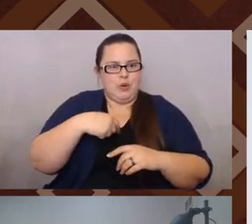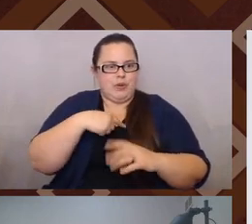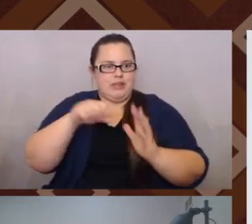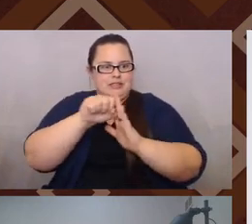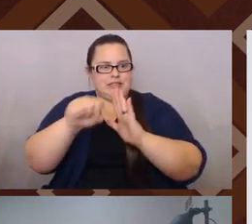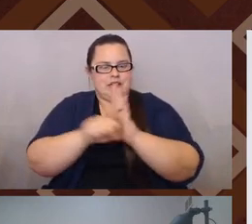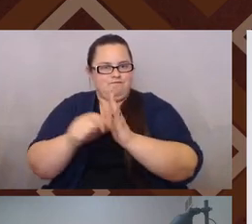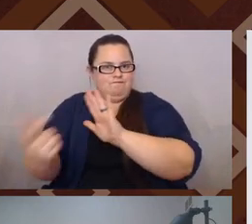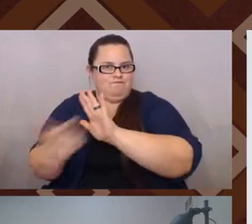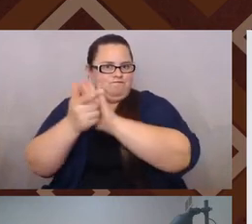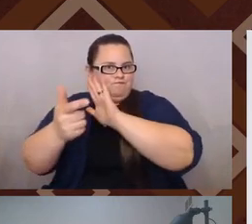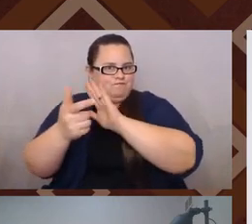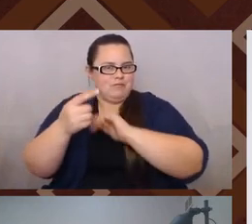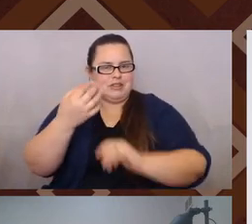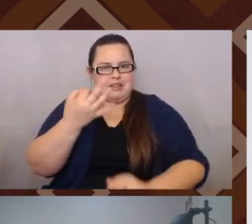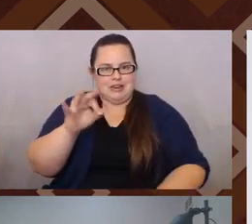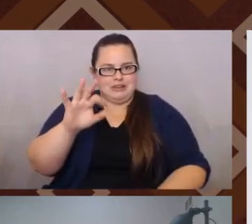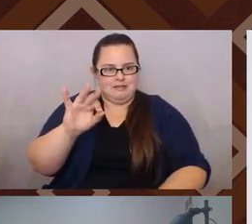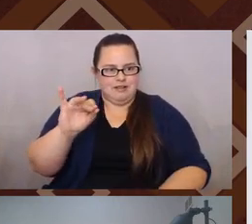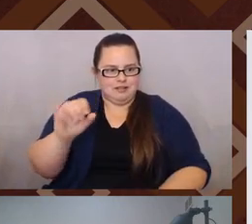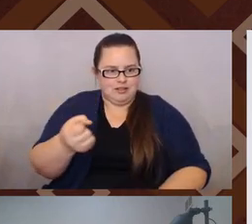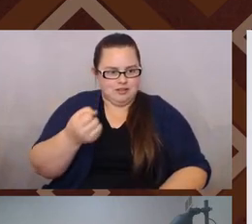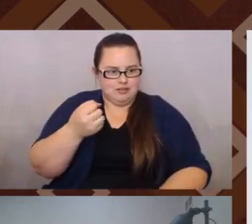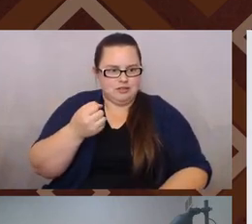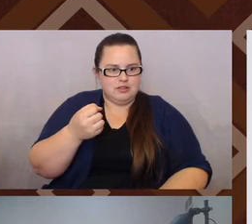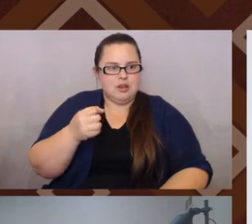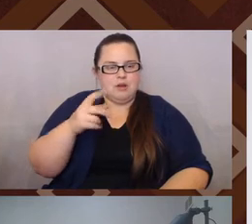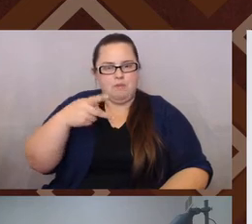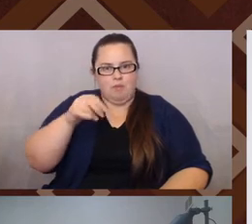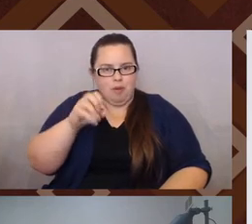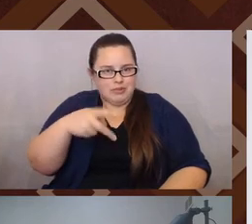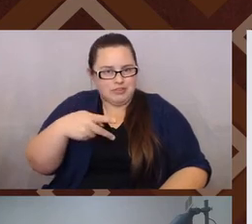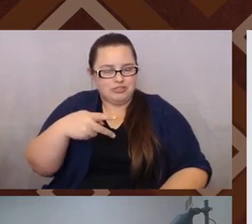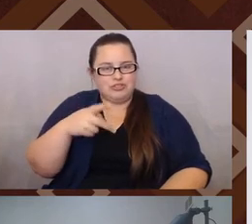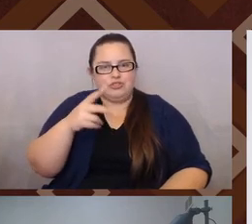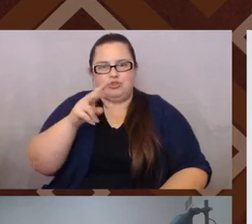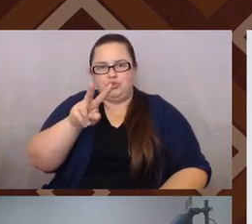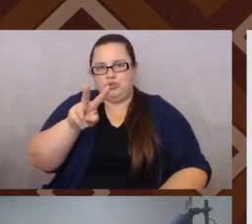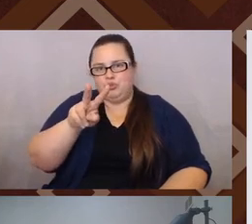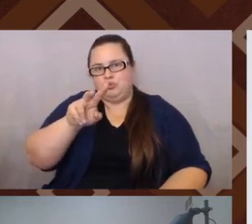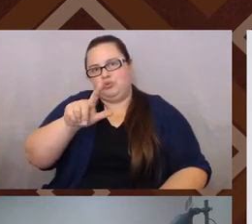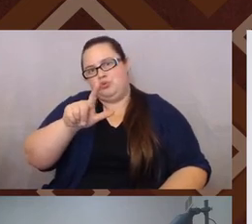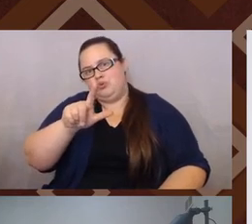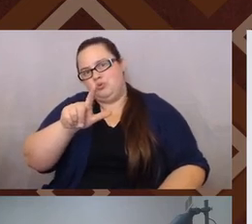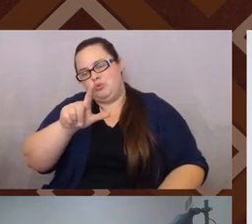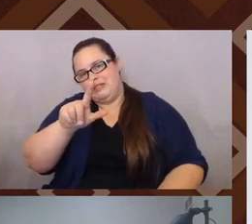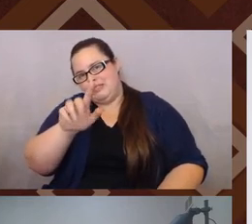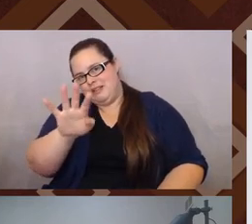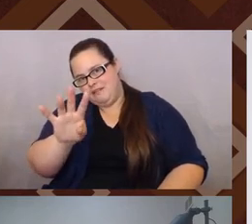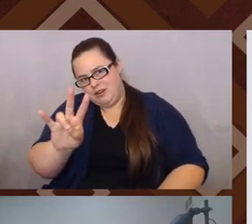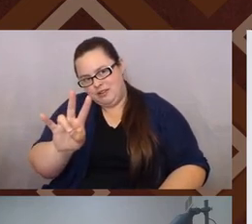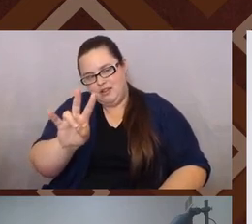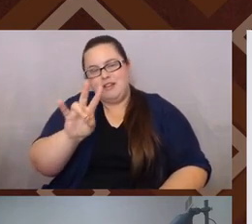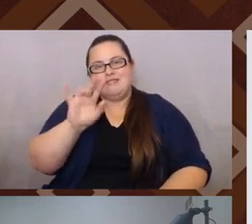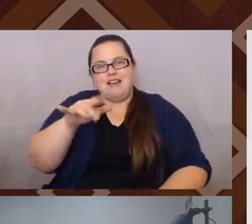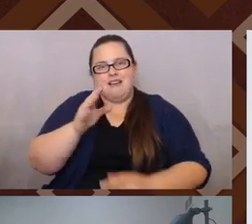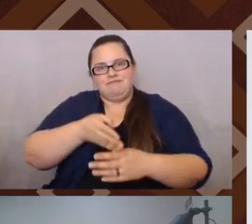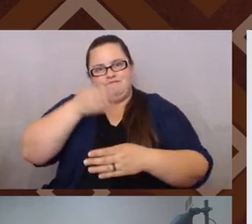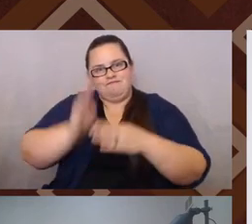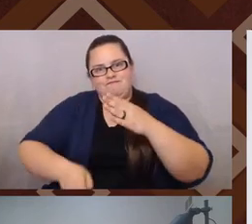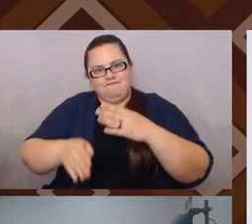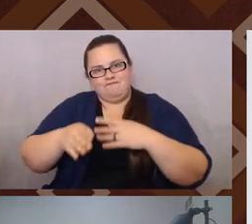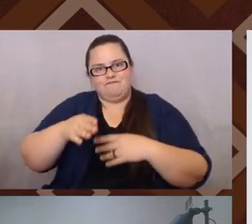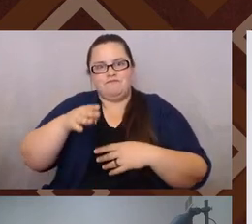outlawed it in the 1990s, right? Proposition 227. Um, ended that version of bilingual ed that comes out of